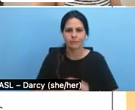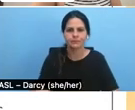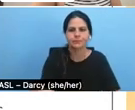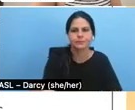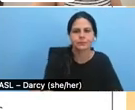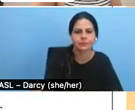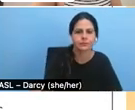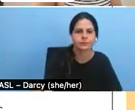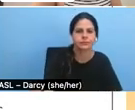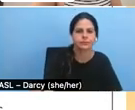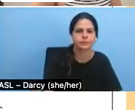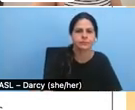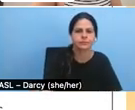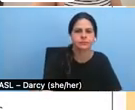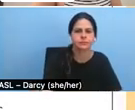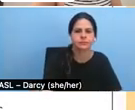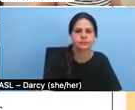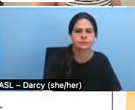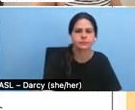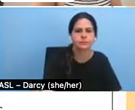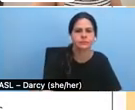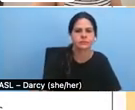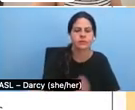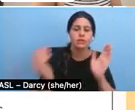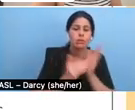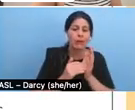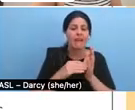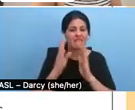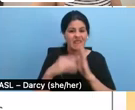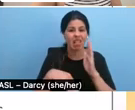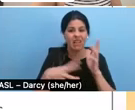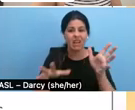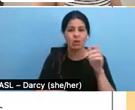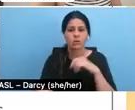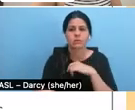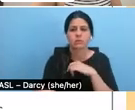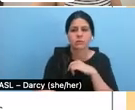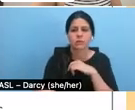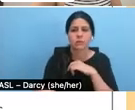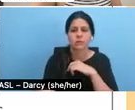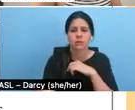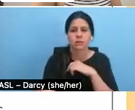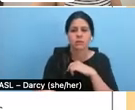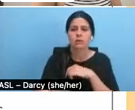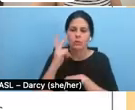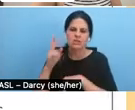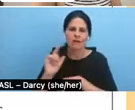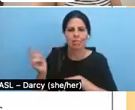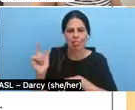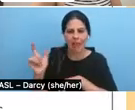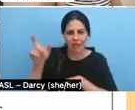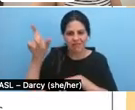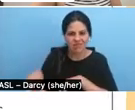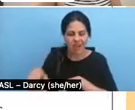out worksheet. So for example, on the left-hand side, if you are researching, um, different